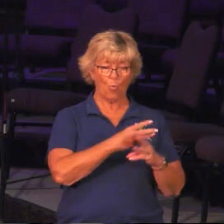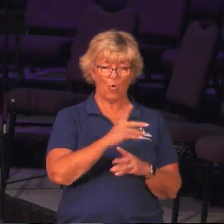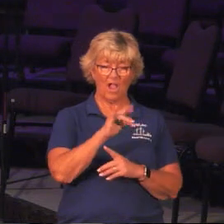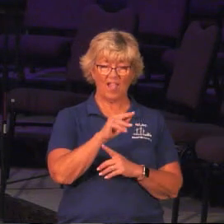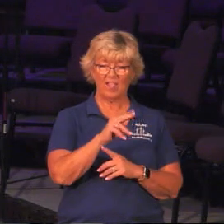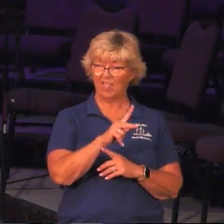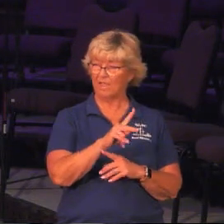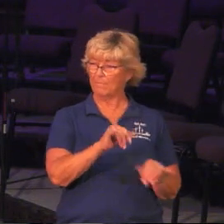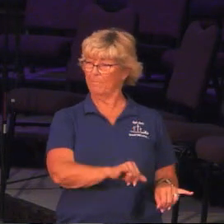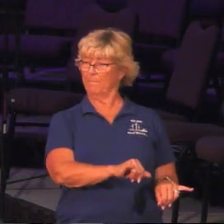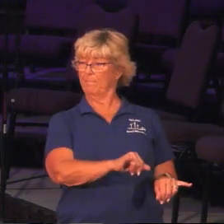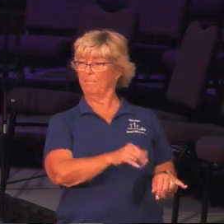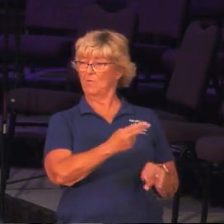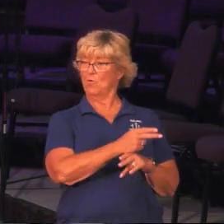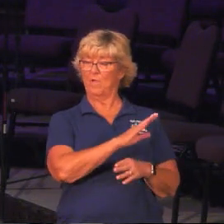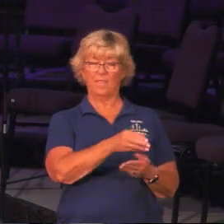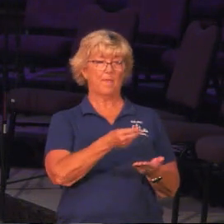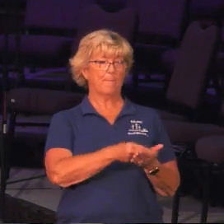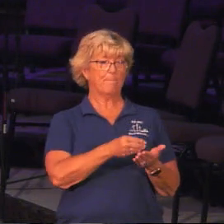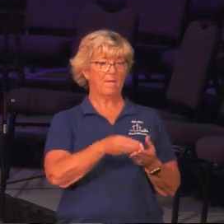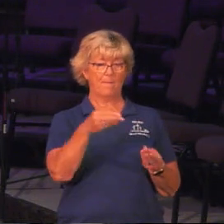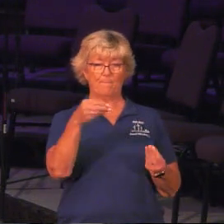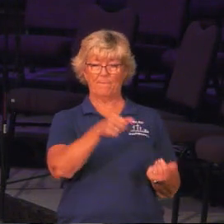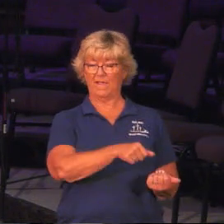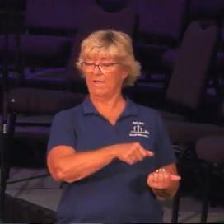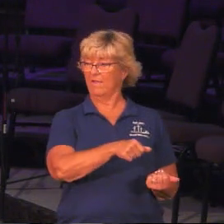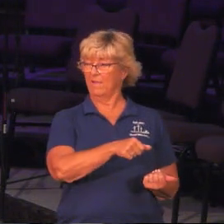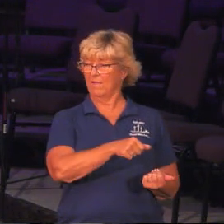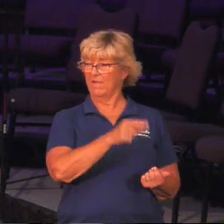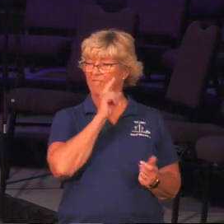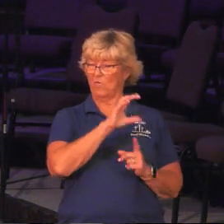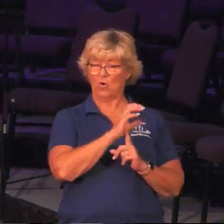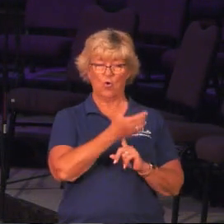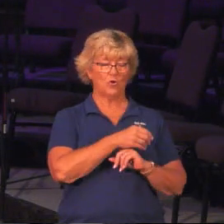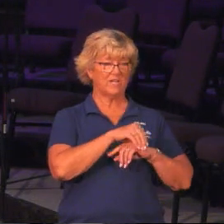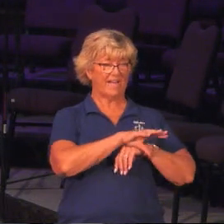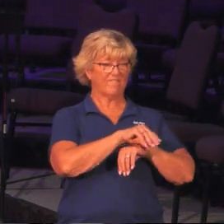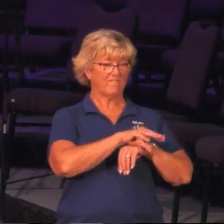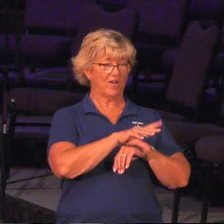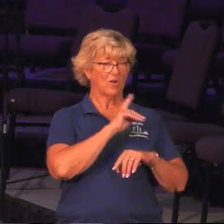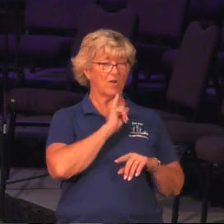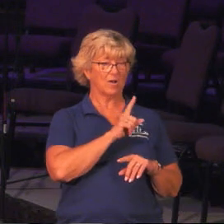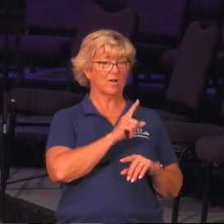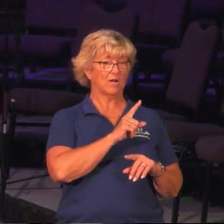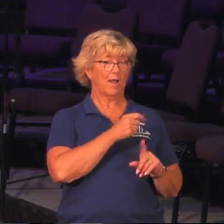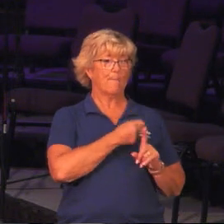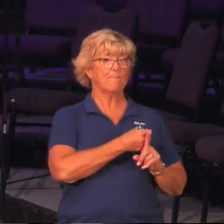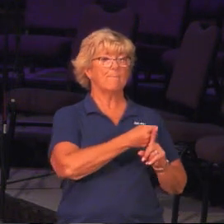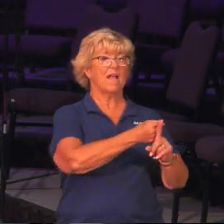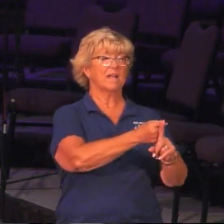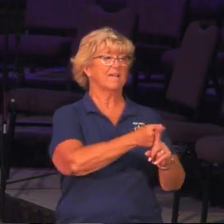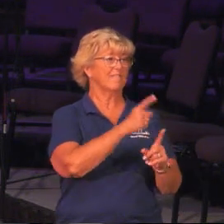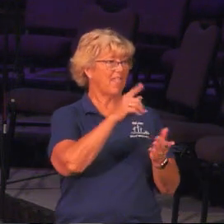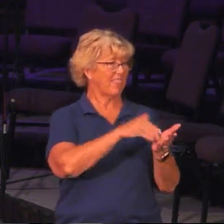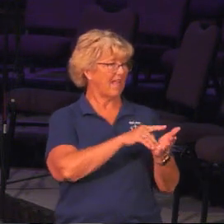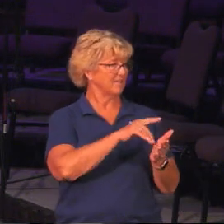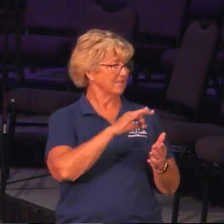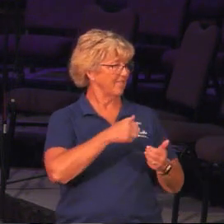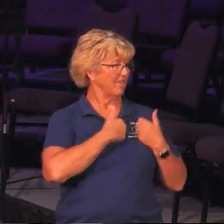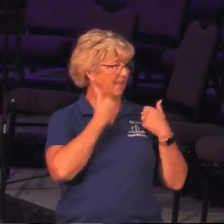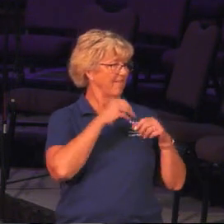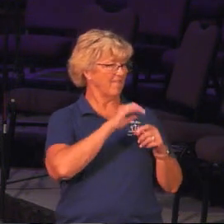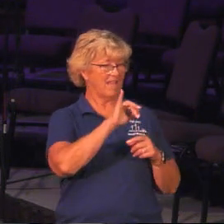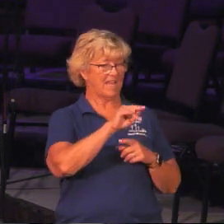World Link, using the money that he gets paid as a cultural advisor, are impacting thousands of lives in India every day.